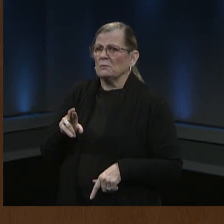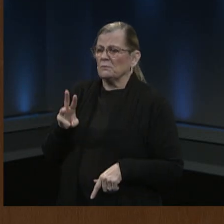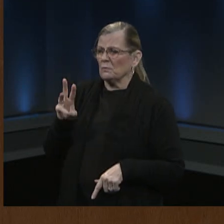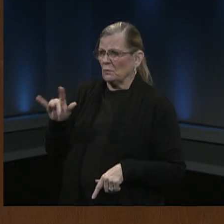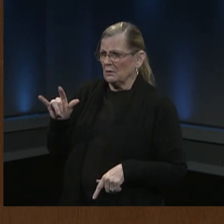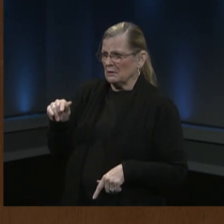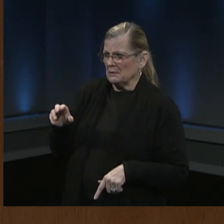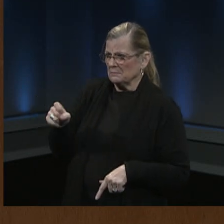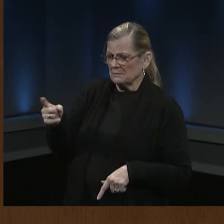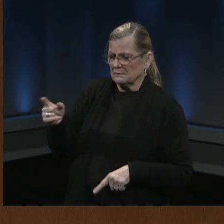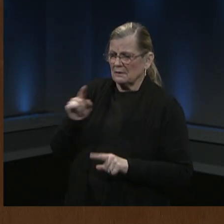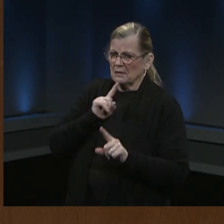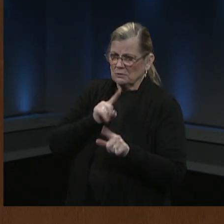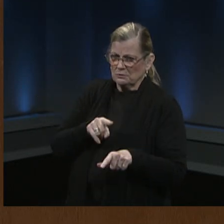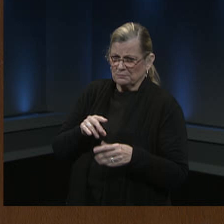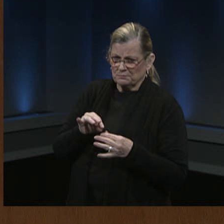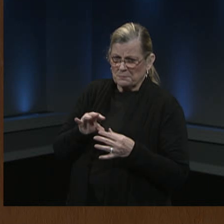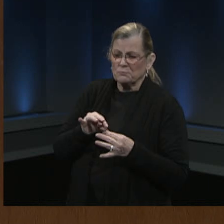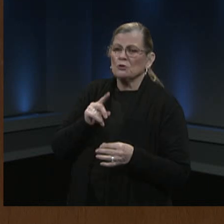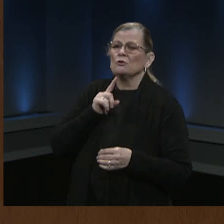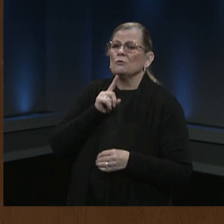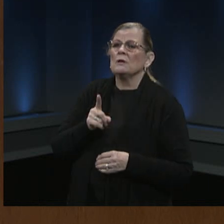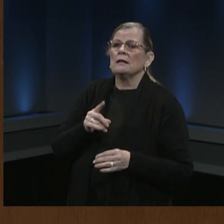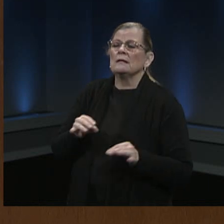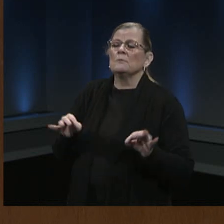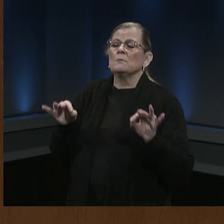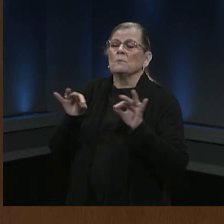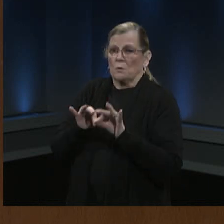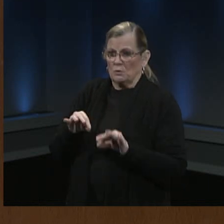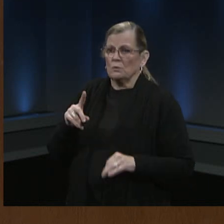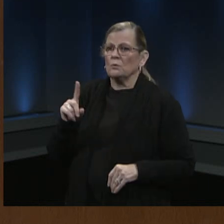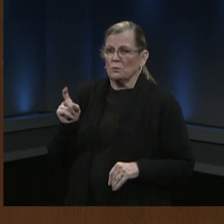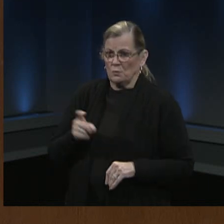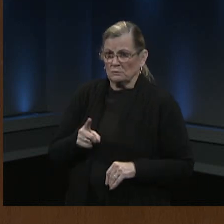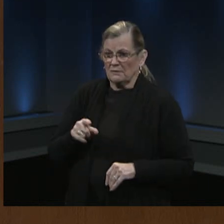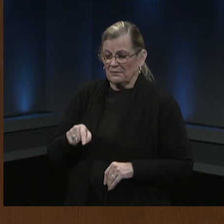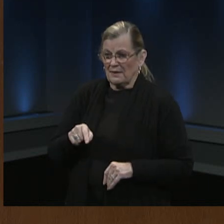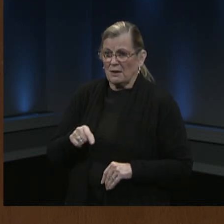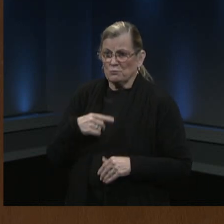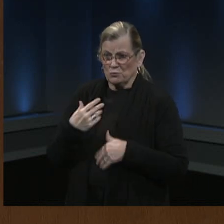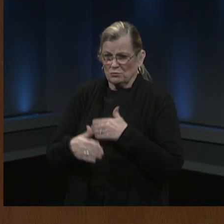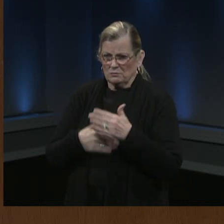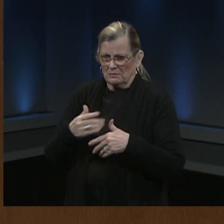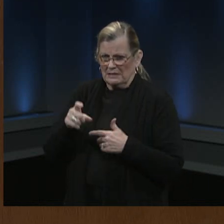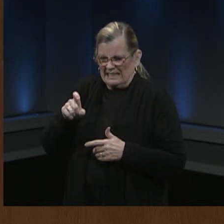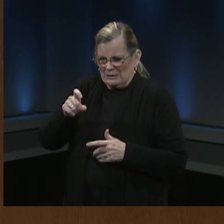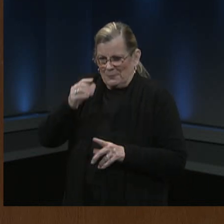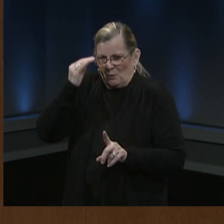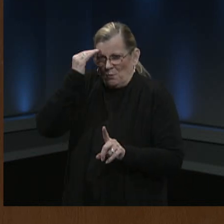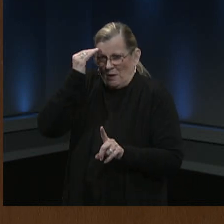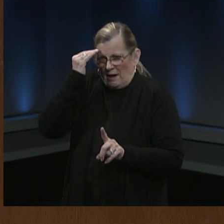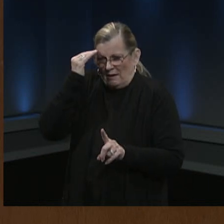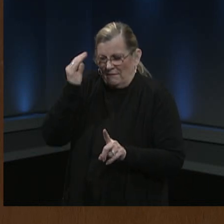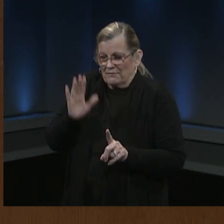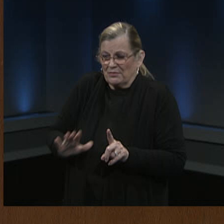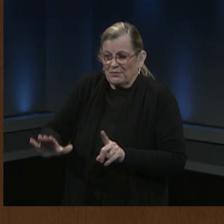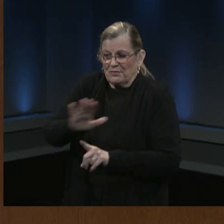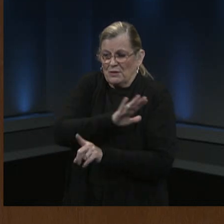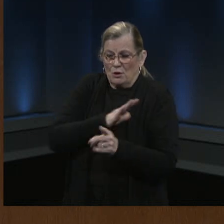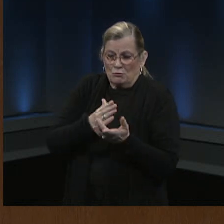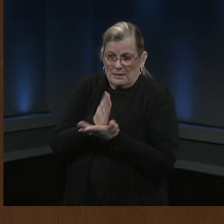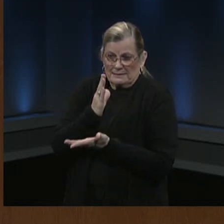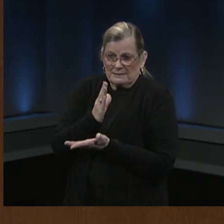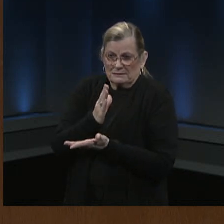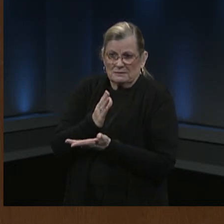certainly in doing this process we need to be observant of people's rights and we don't want to solve one problem and